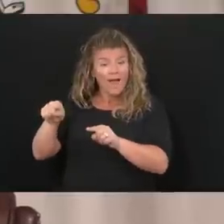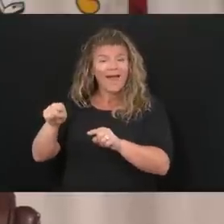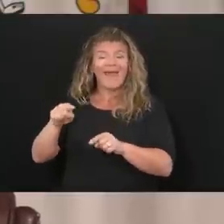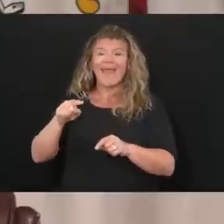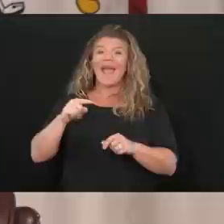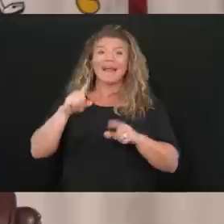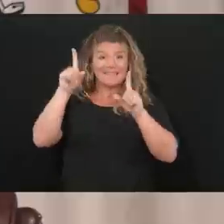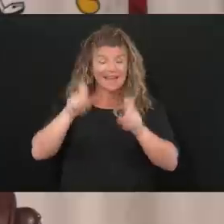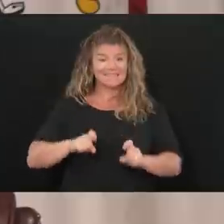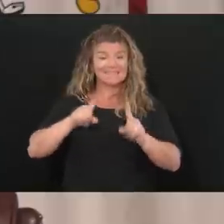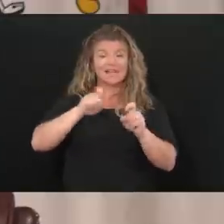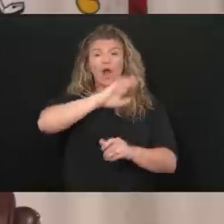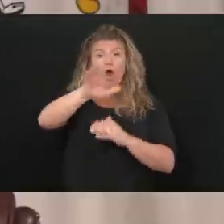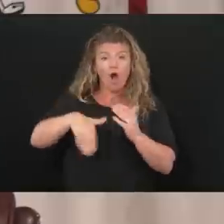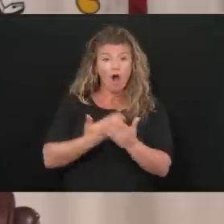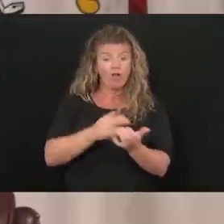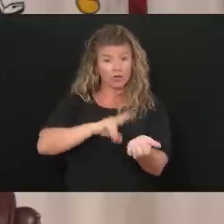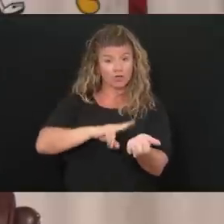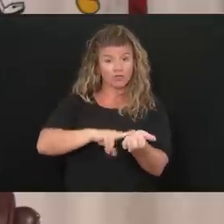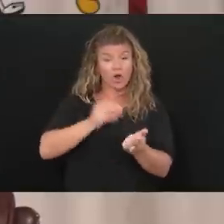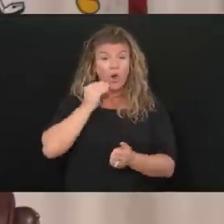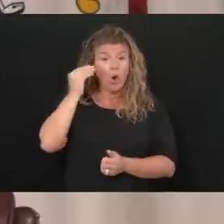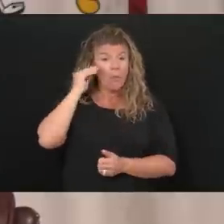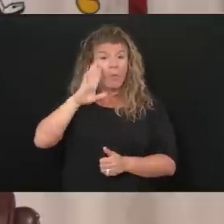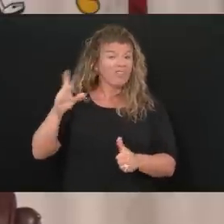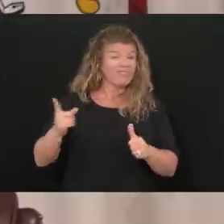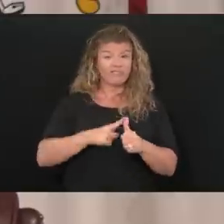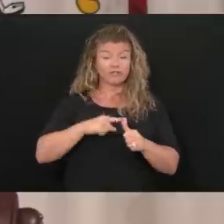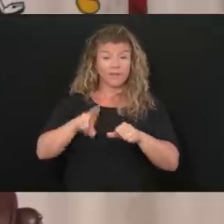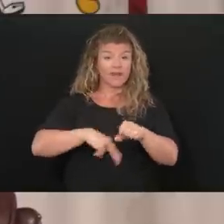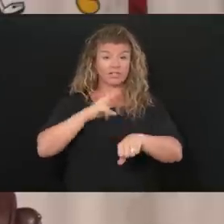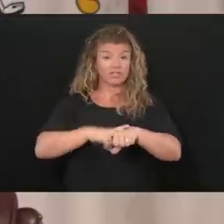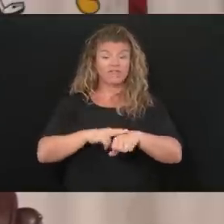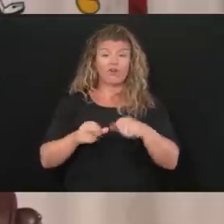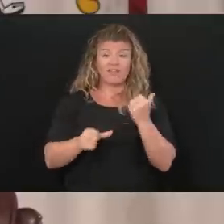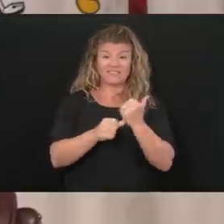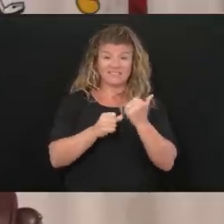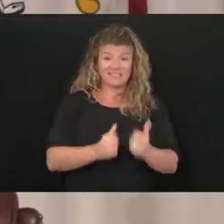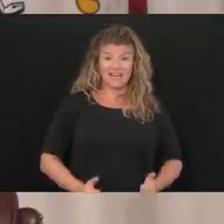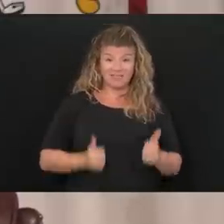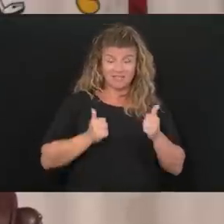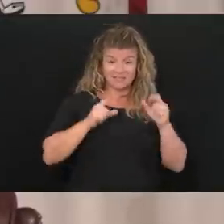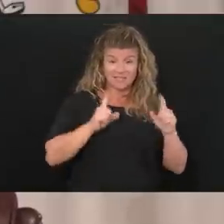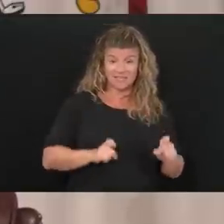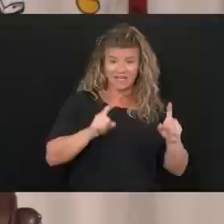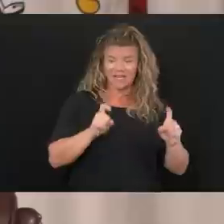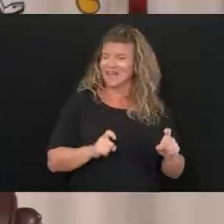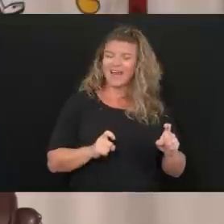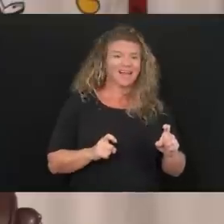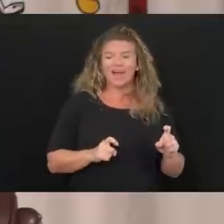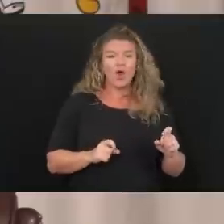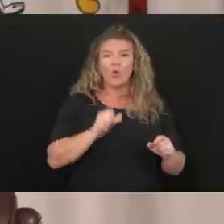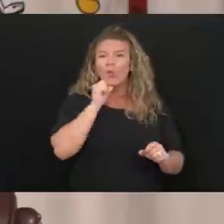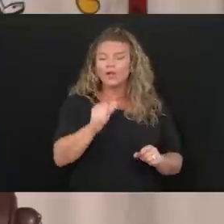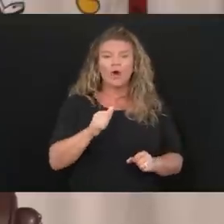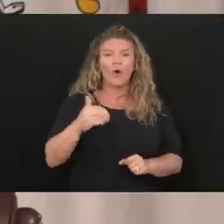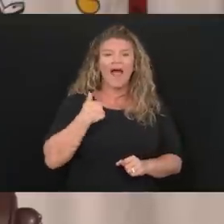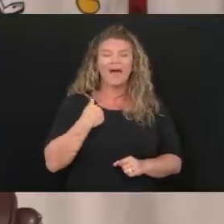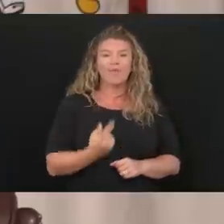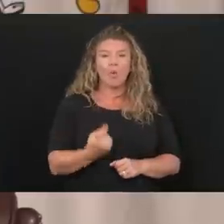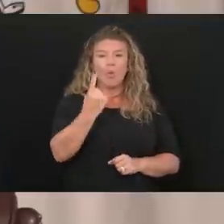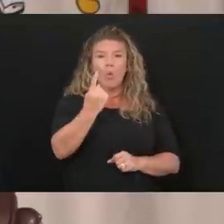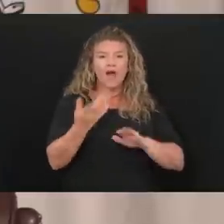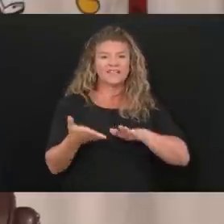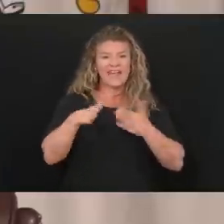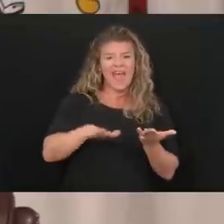absolutely testing our nursing homes or first in the nation on assisted living testing. We do not have one single death